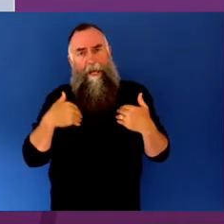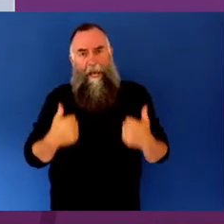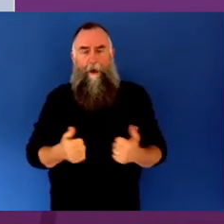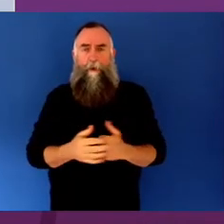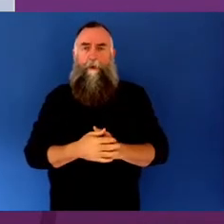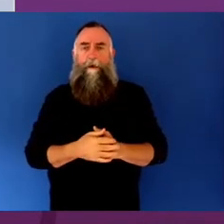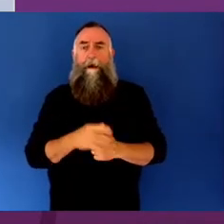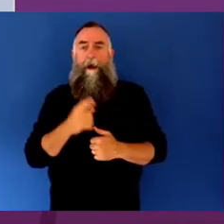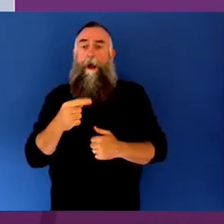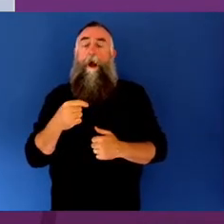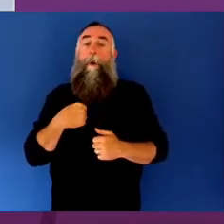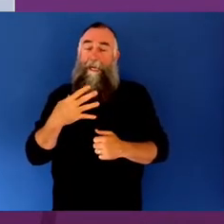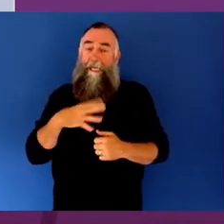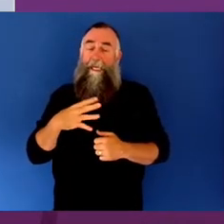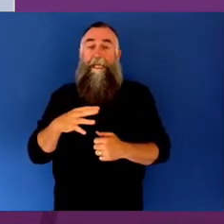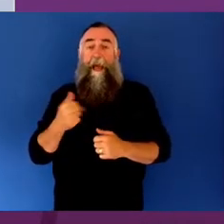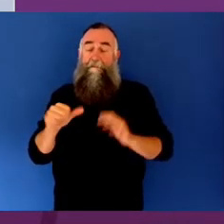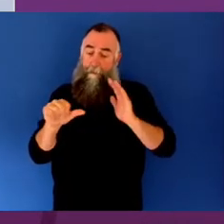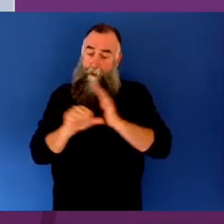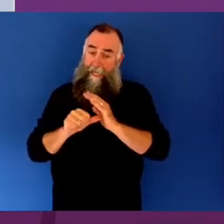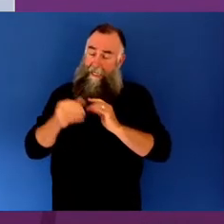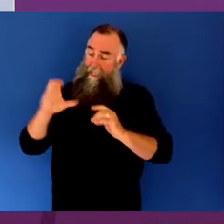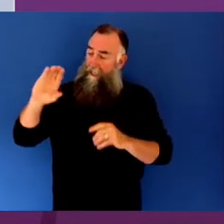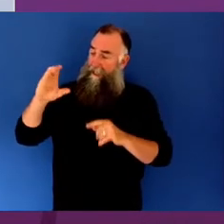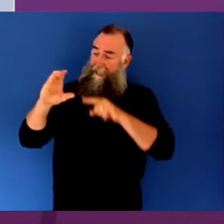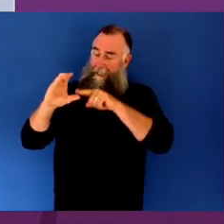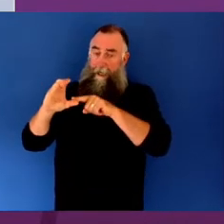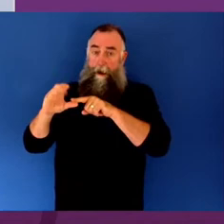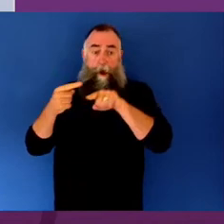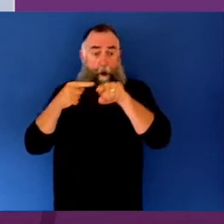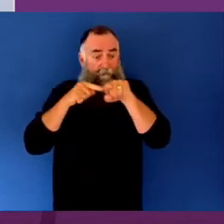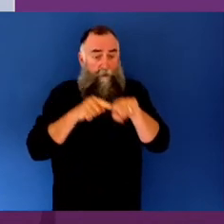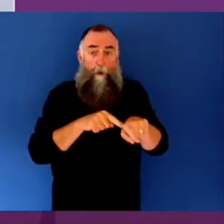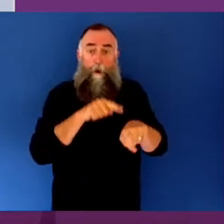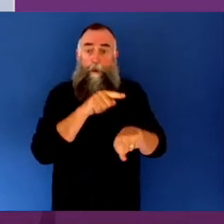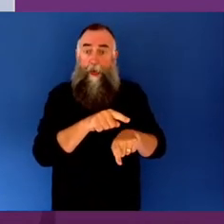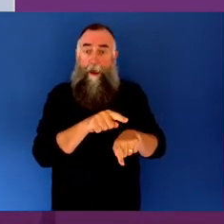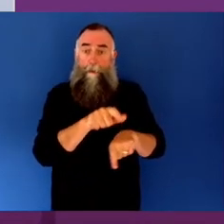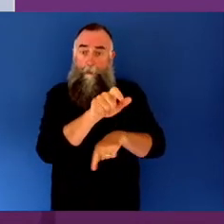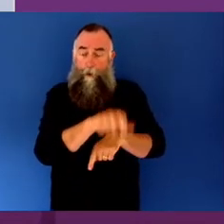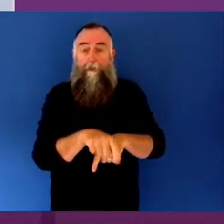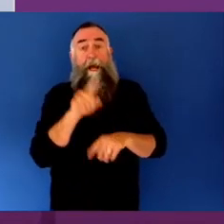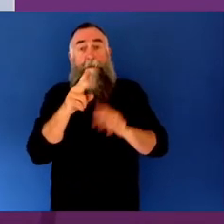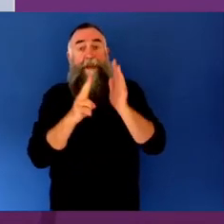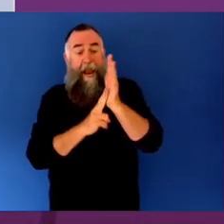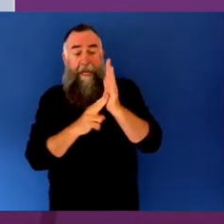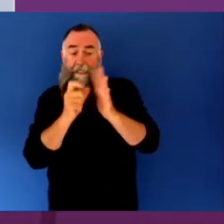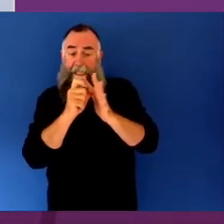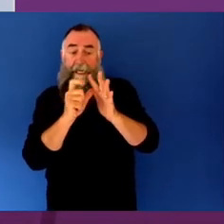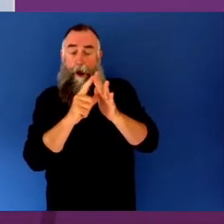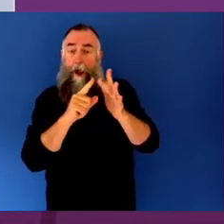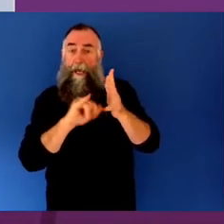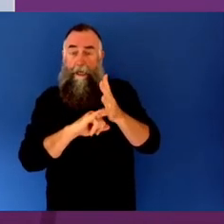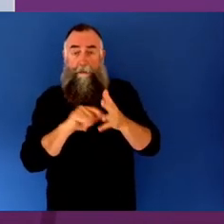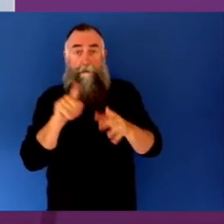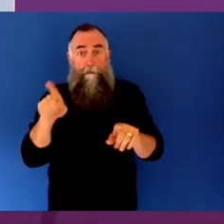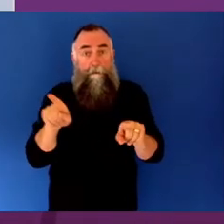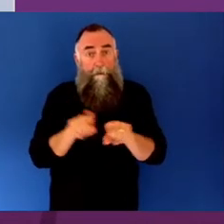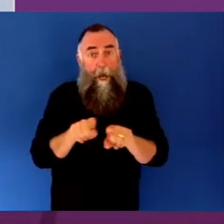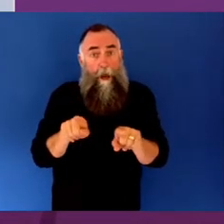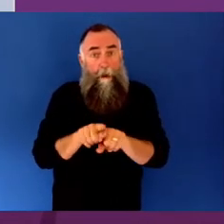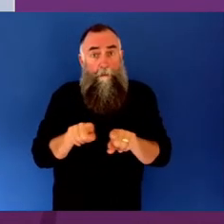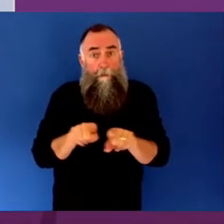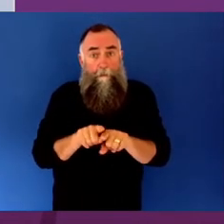follow a person. You know, the NDIS has started that journey for us in Australia. But how do we